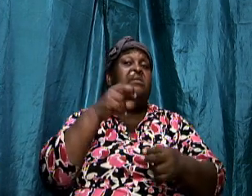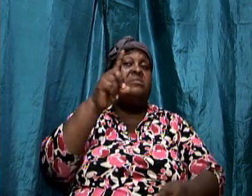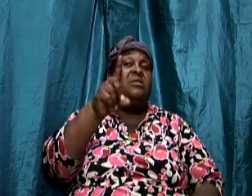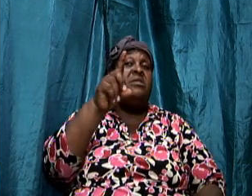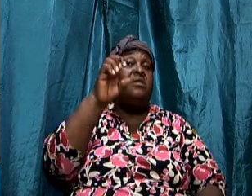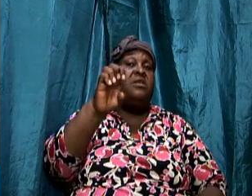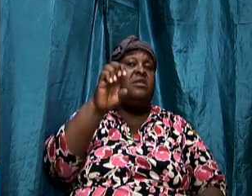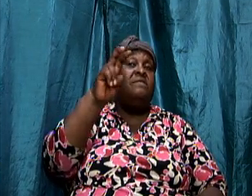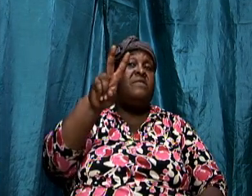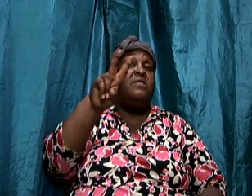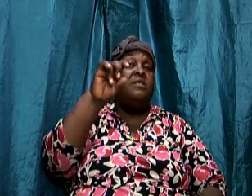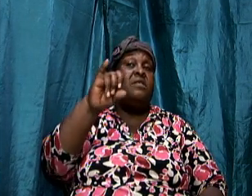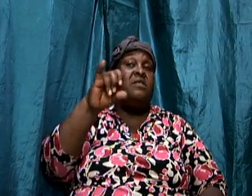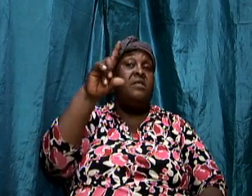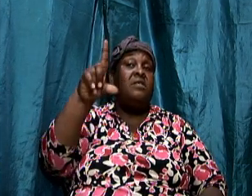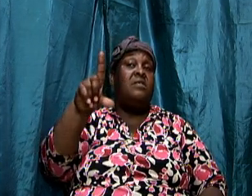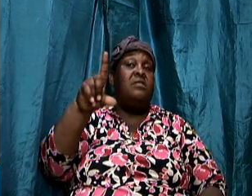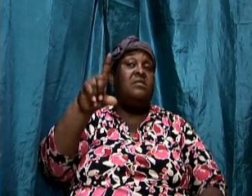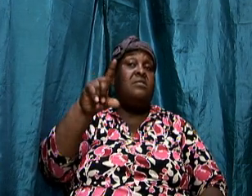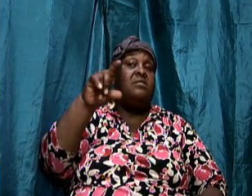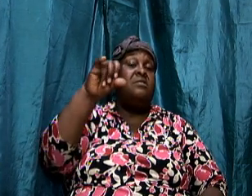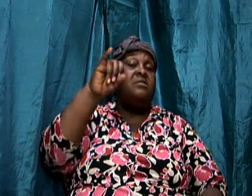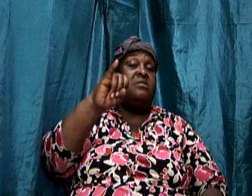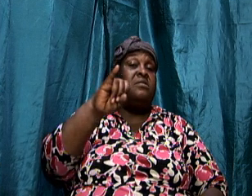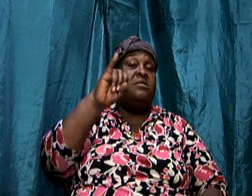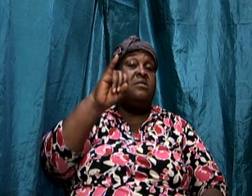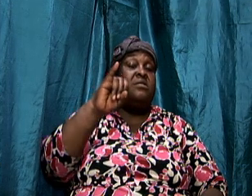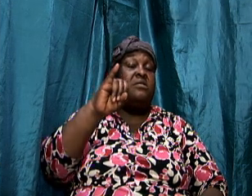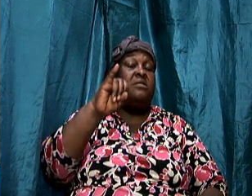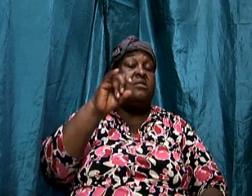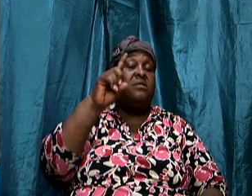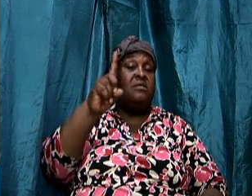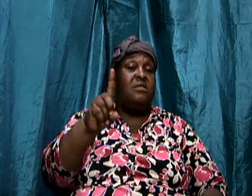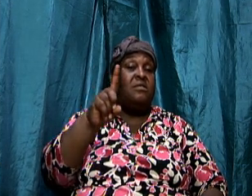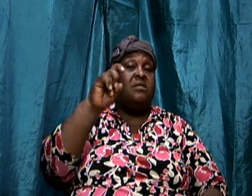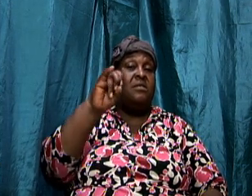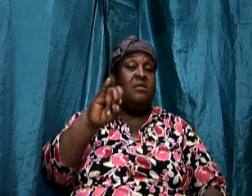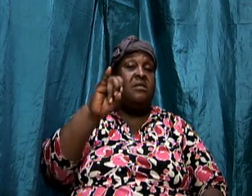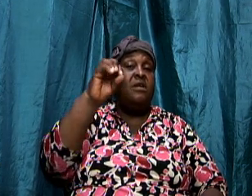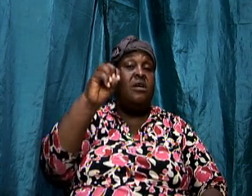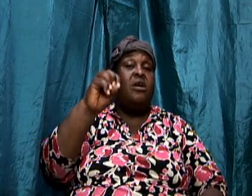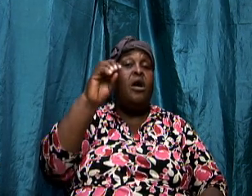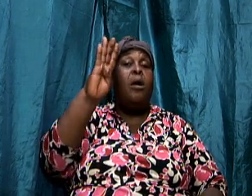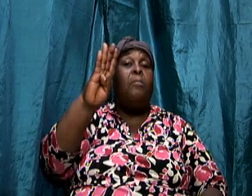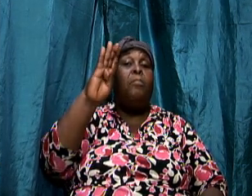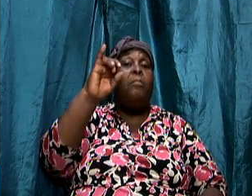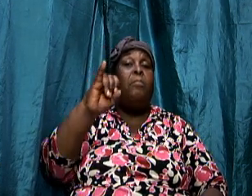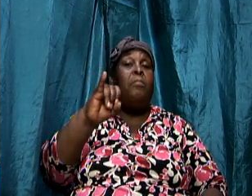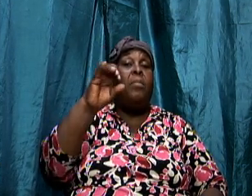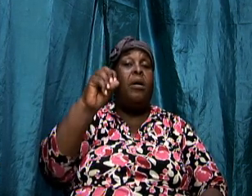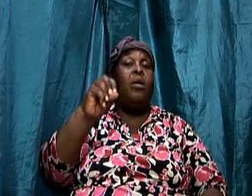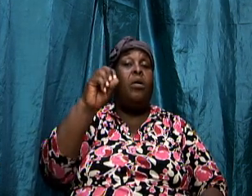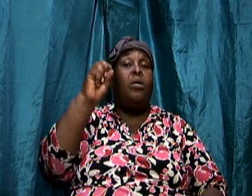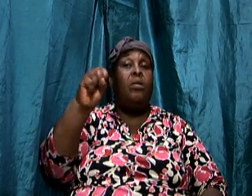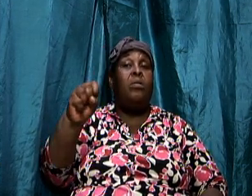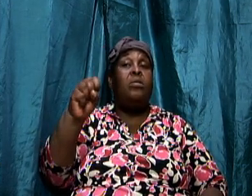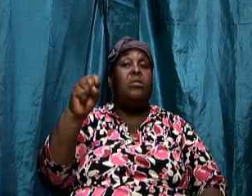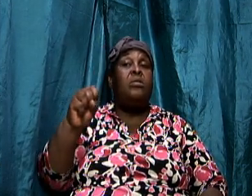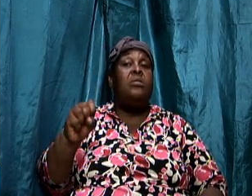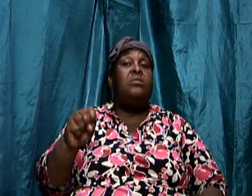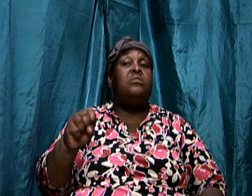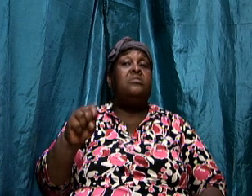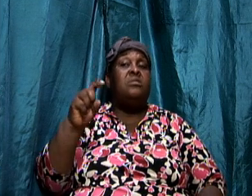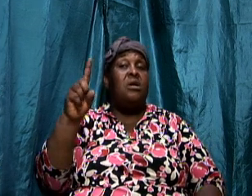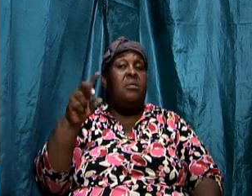word which we have gone through already diabolos and it is a compound of the words dia and balos dia